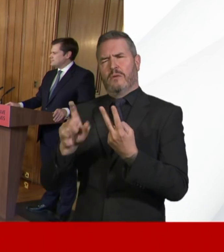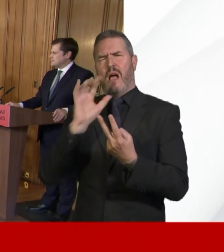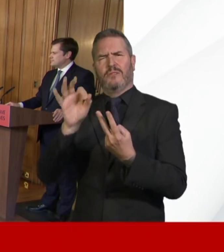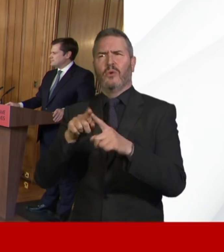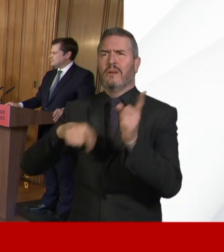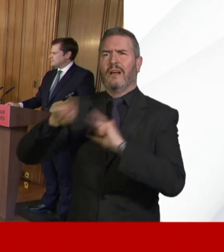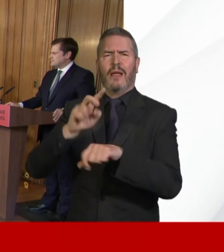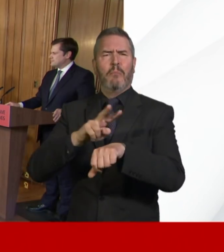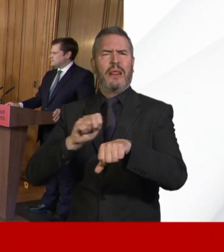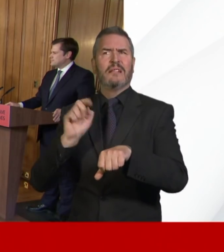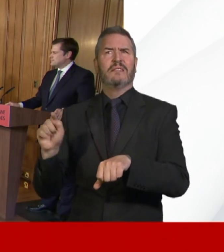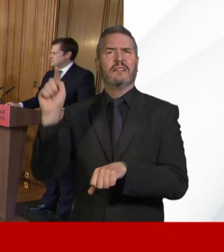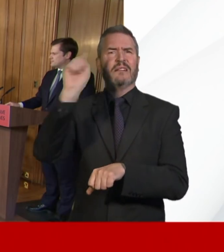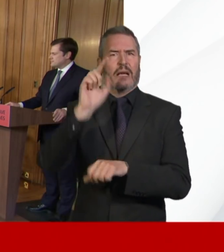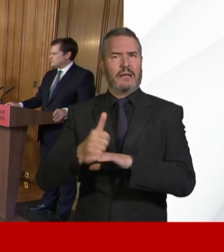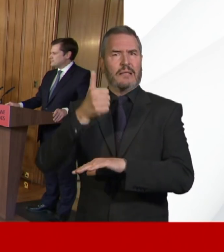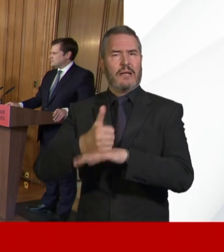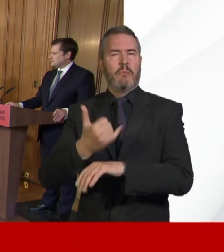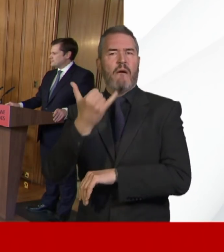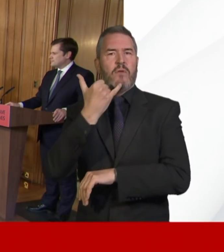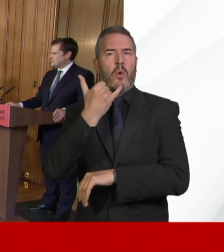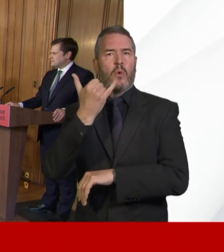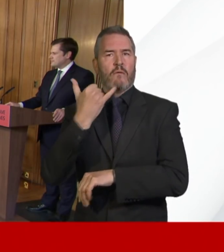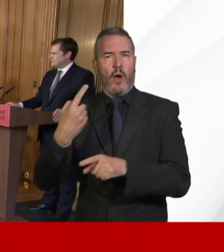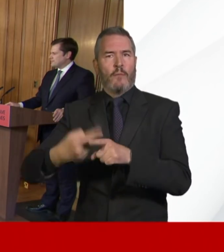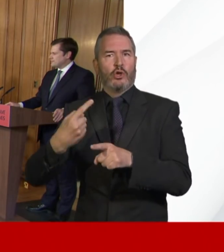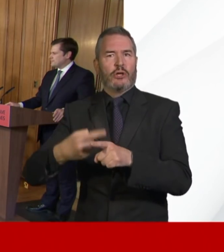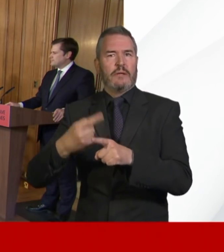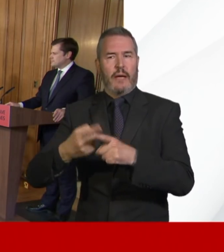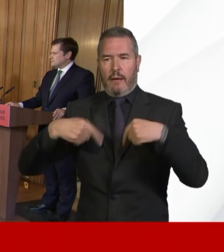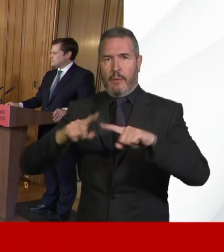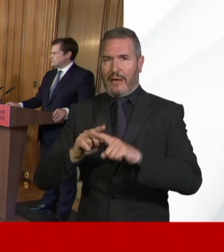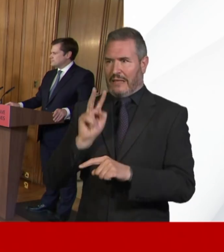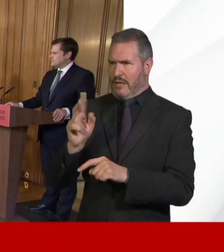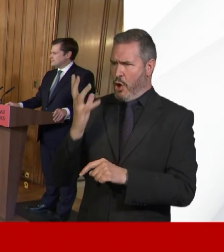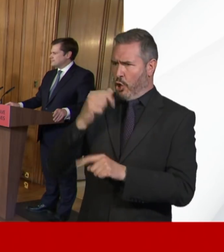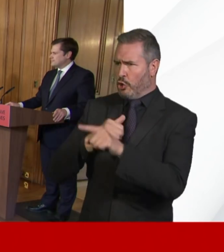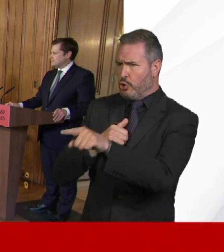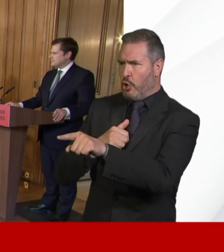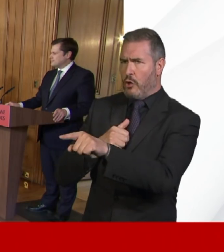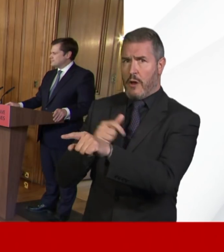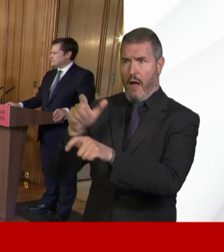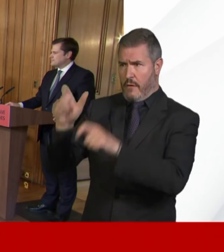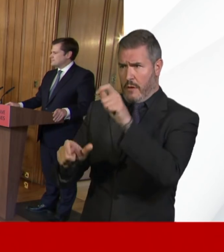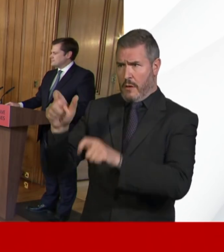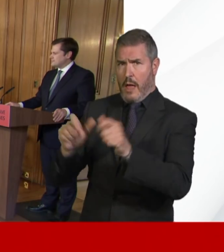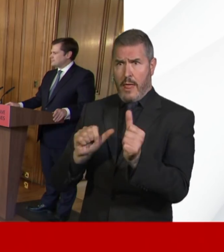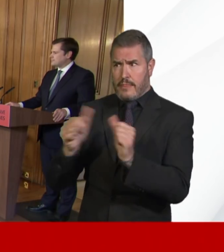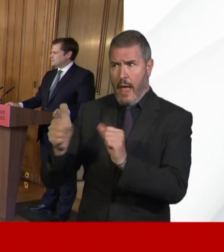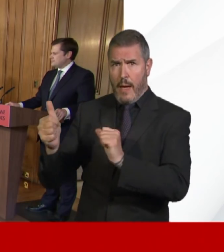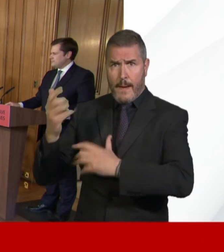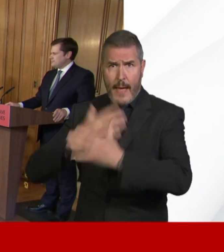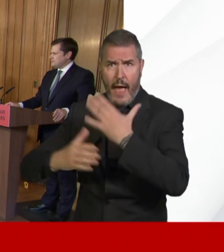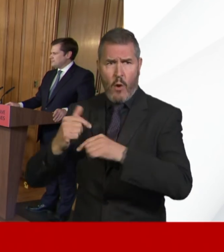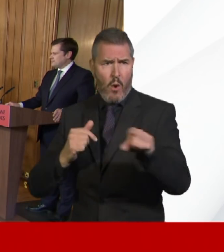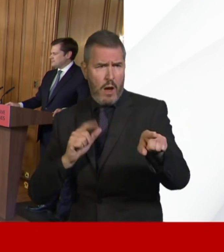of police forces over the weekend set up hotlines where people can report concerns about their neighbours or